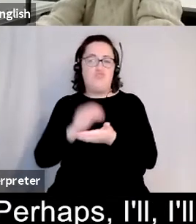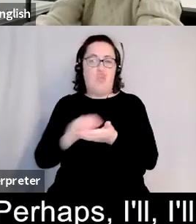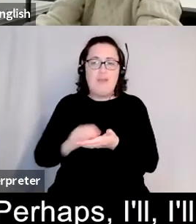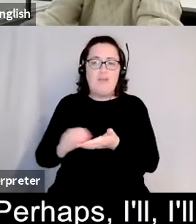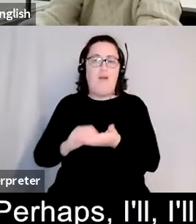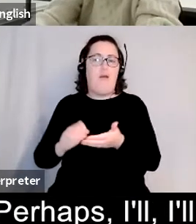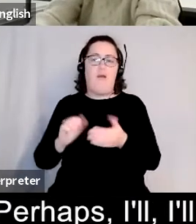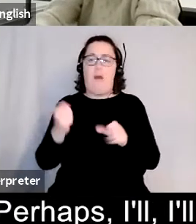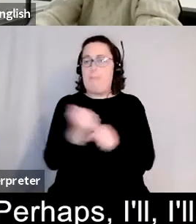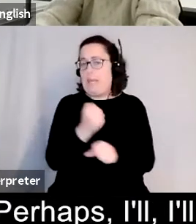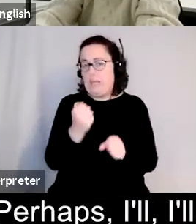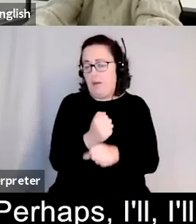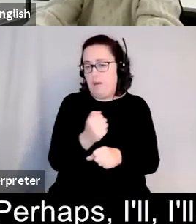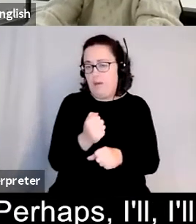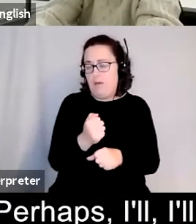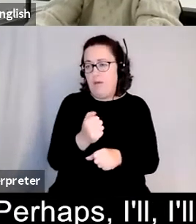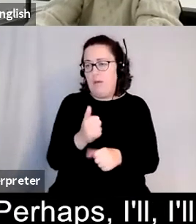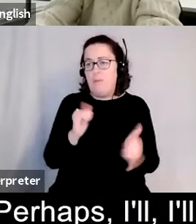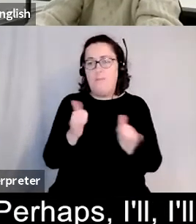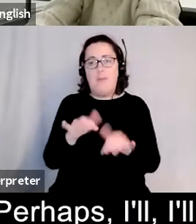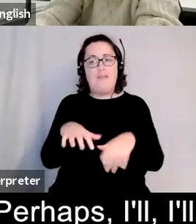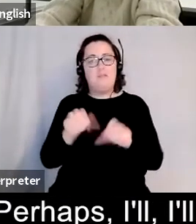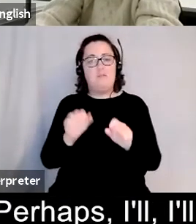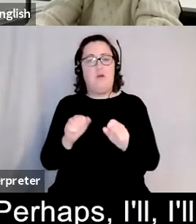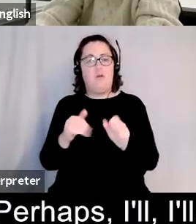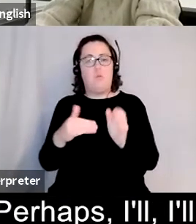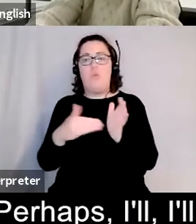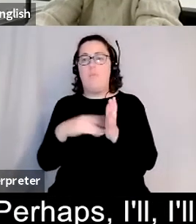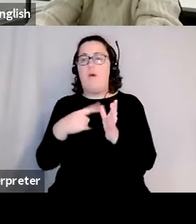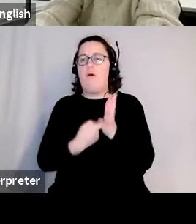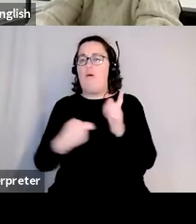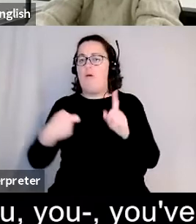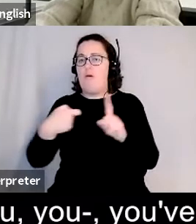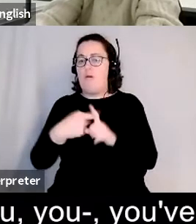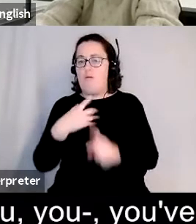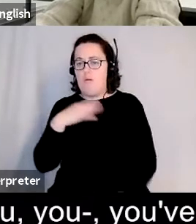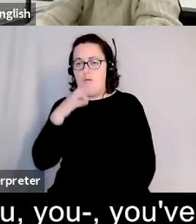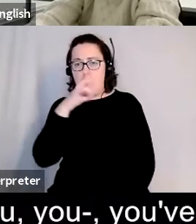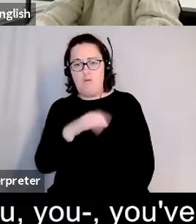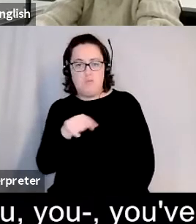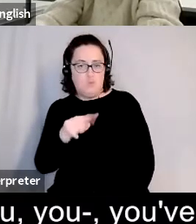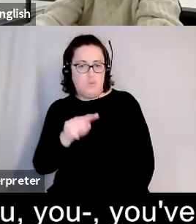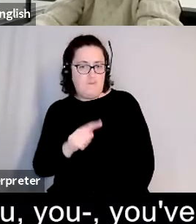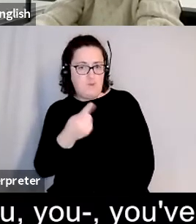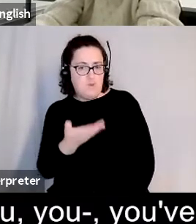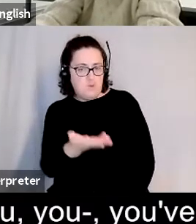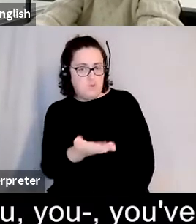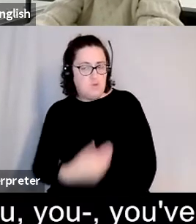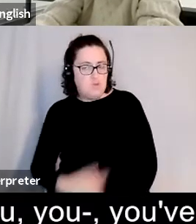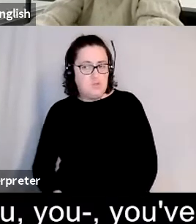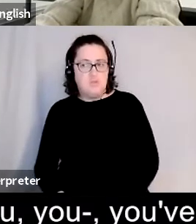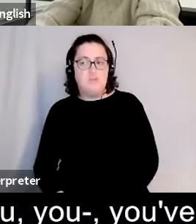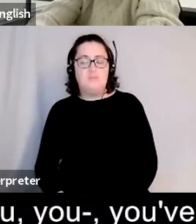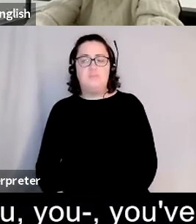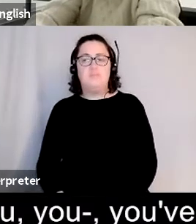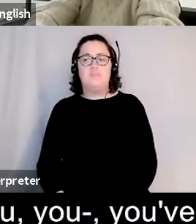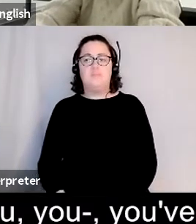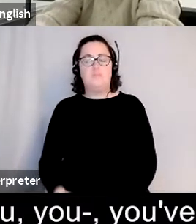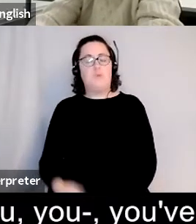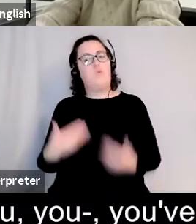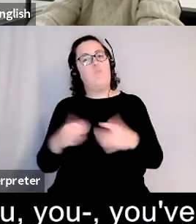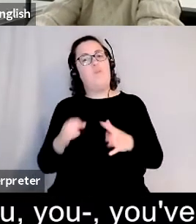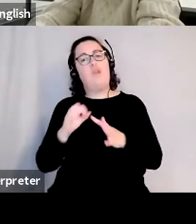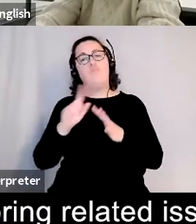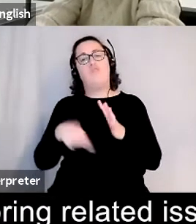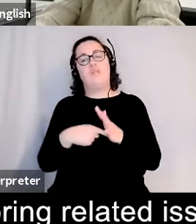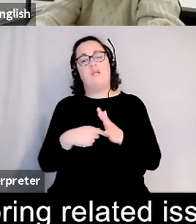um perhaps i'll i'll i'll start with you mum for this question um i'm aware you you you've been working at a project with the